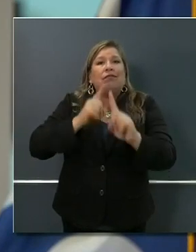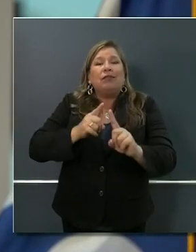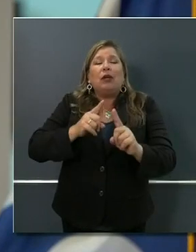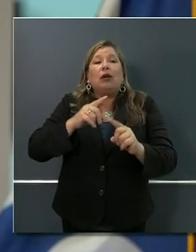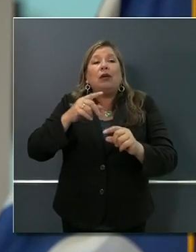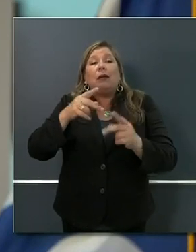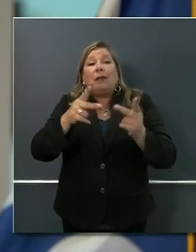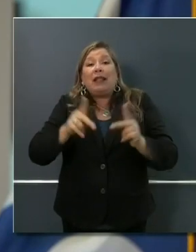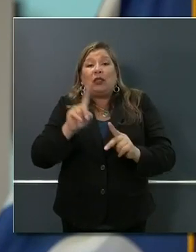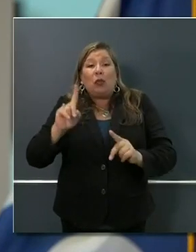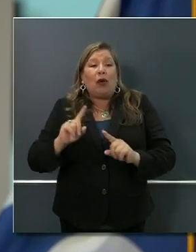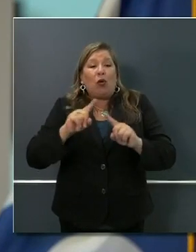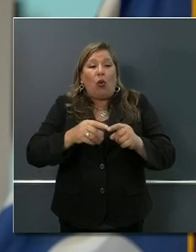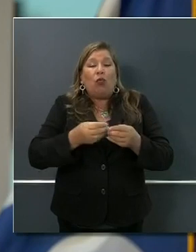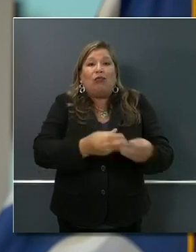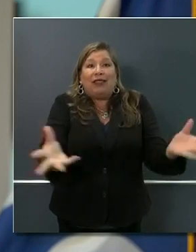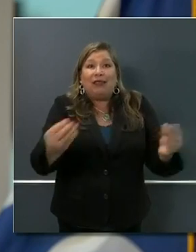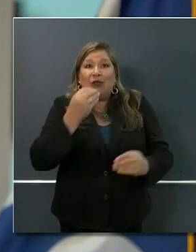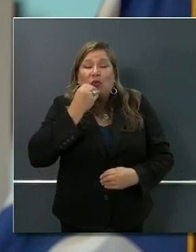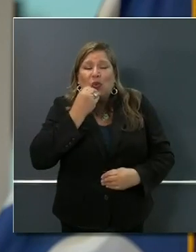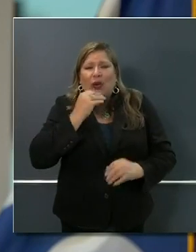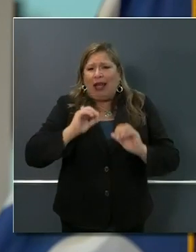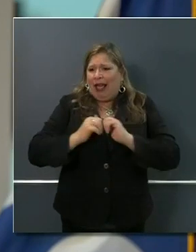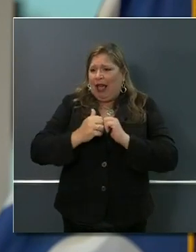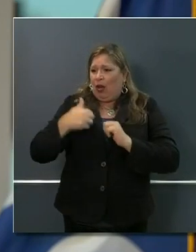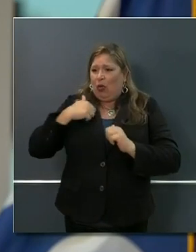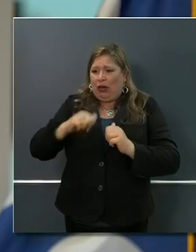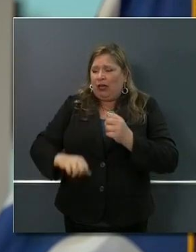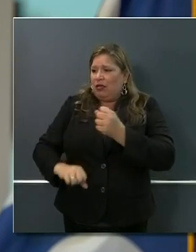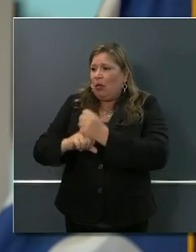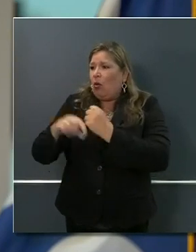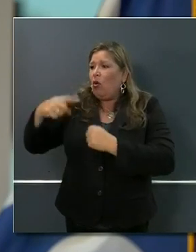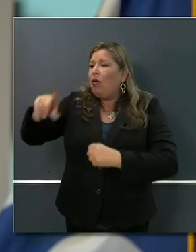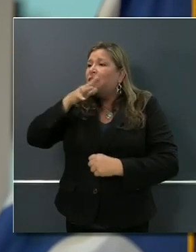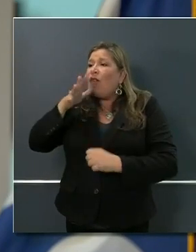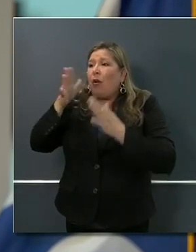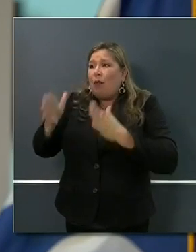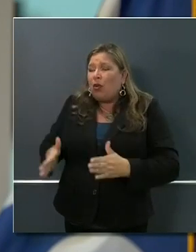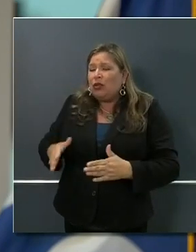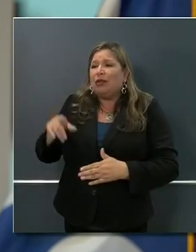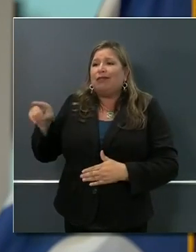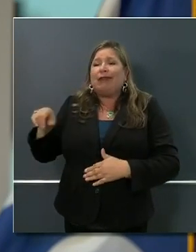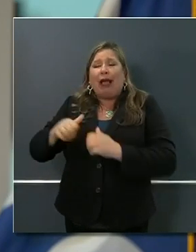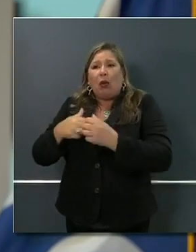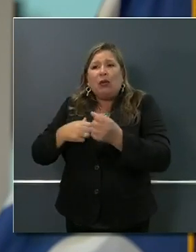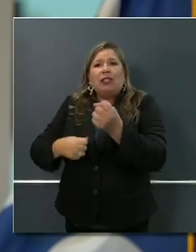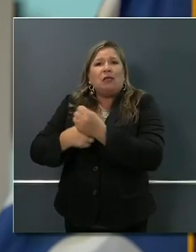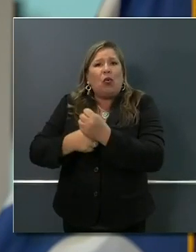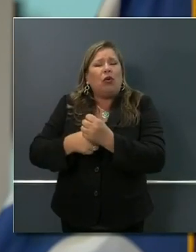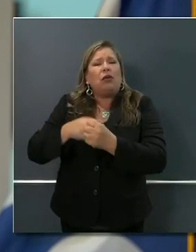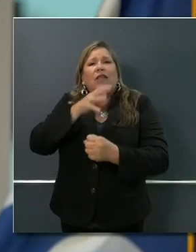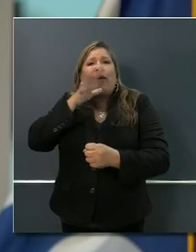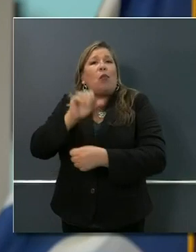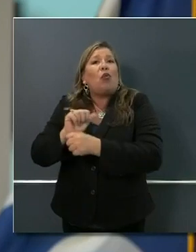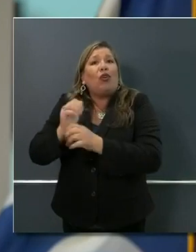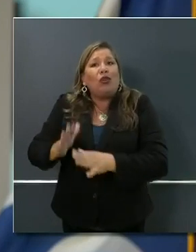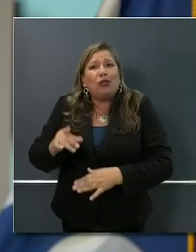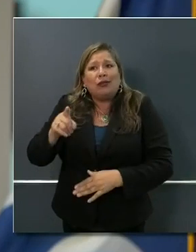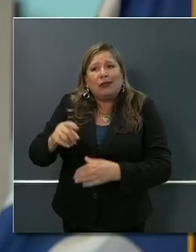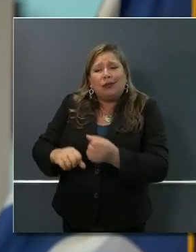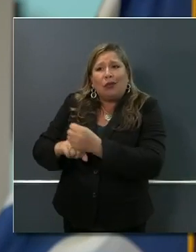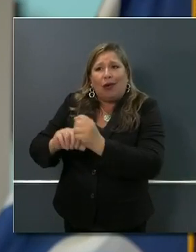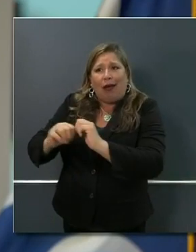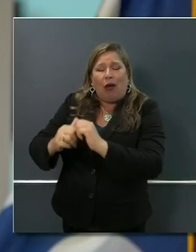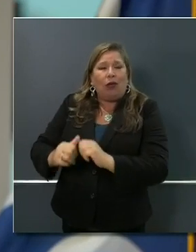how we could do more to help support our farmers, help support farm workers, and also help support food banks